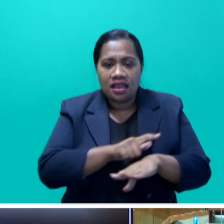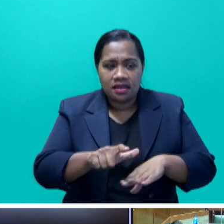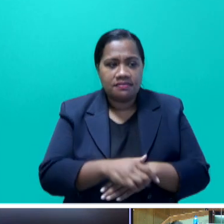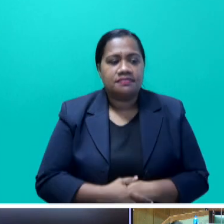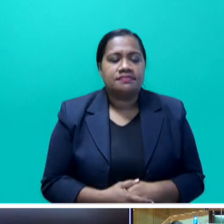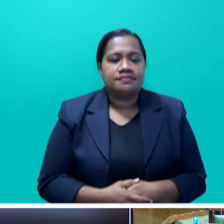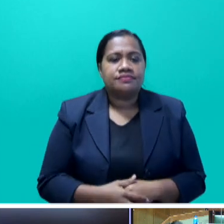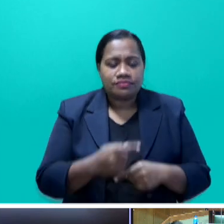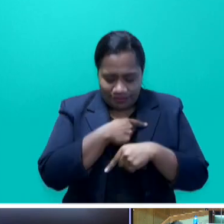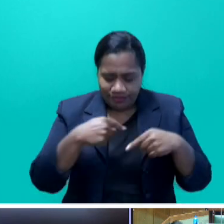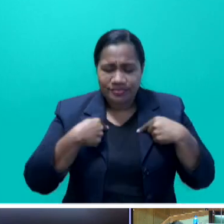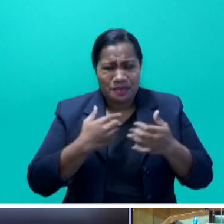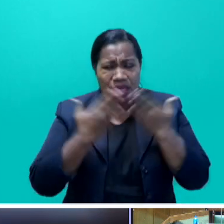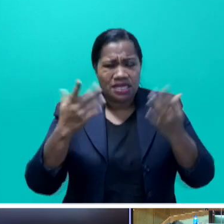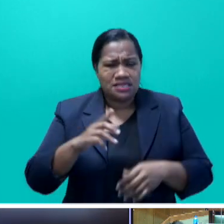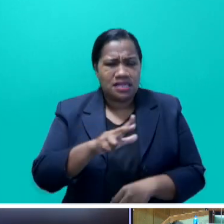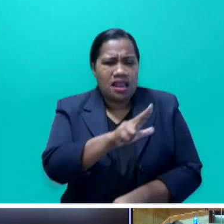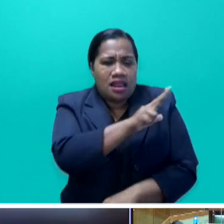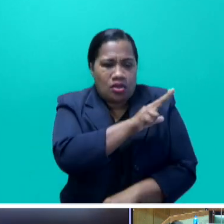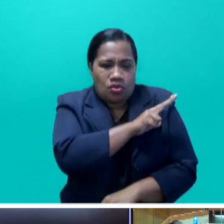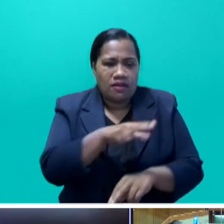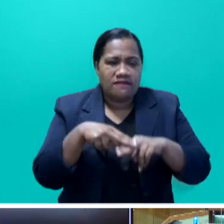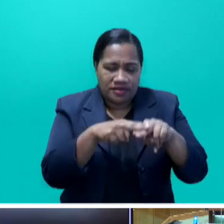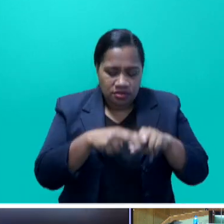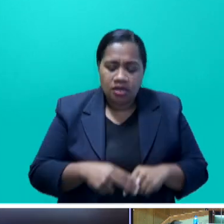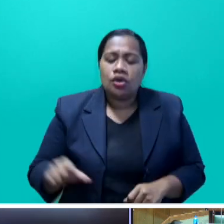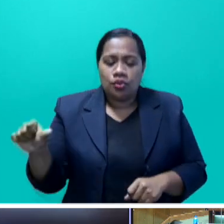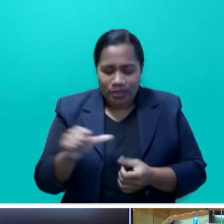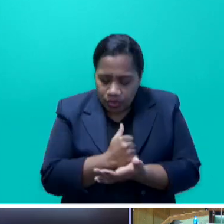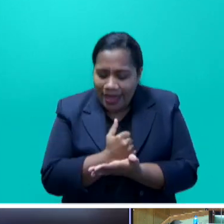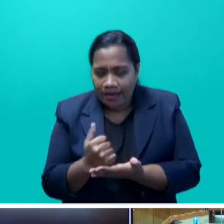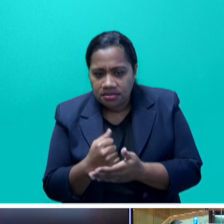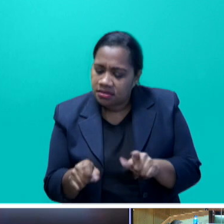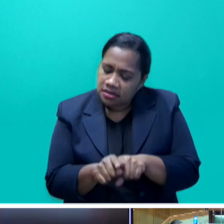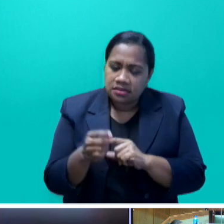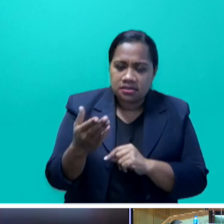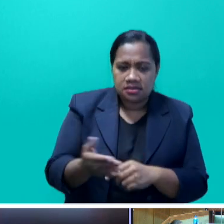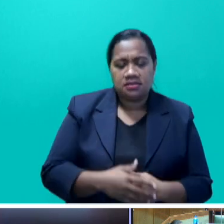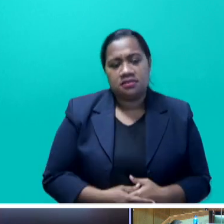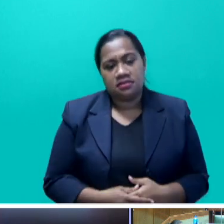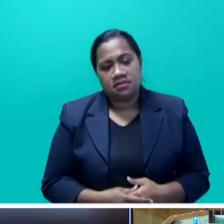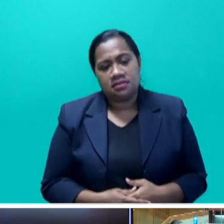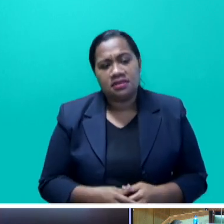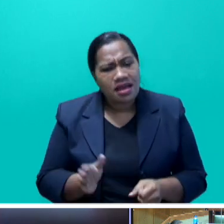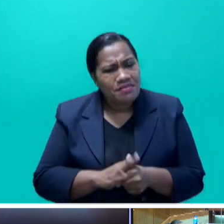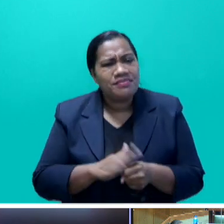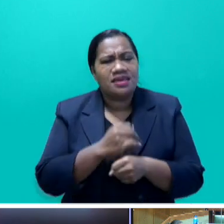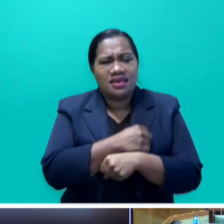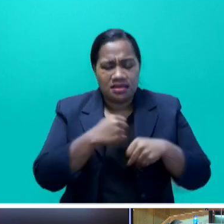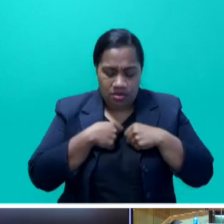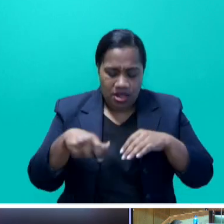in Fiji. We should act like it. We should act with economic foresight by making our land attractive